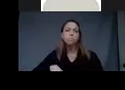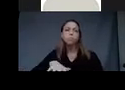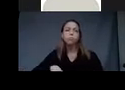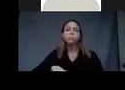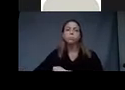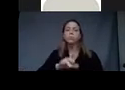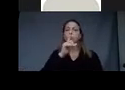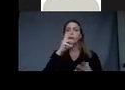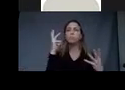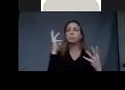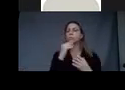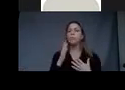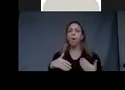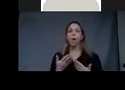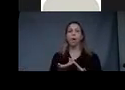glory of it all